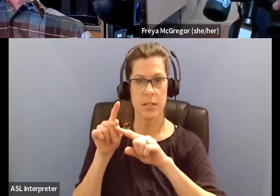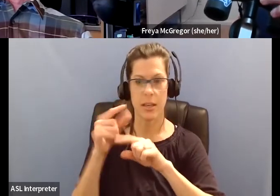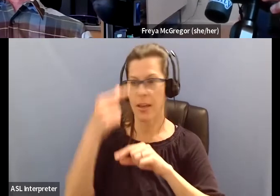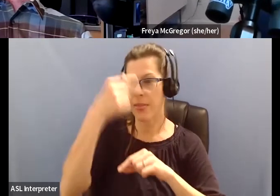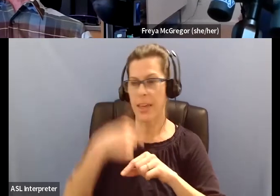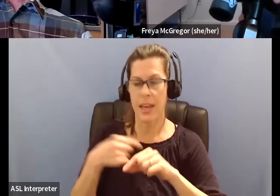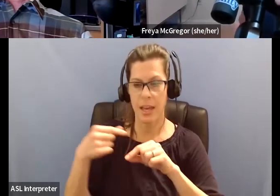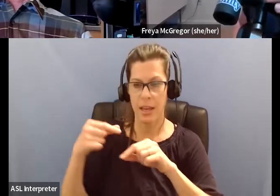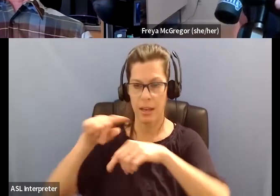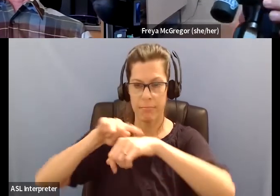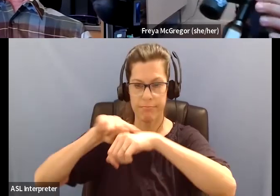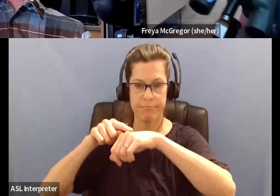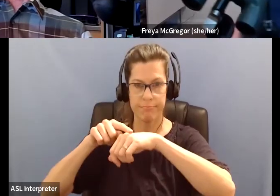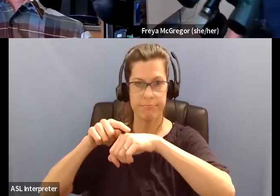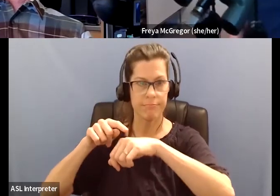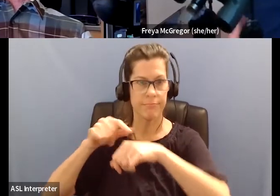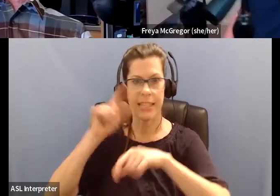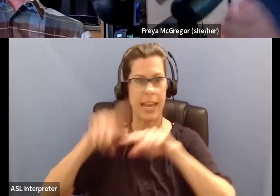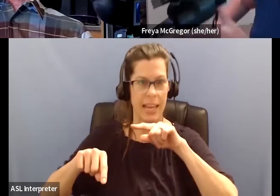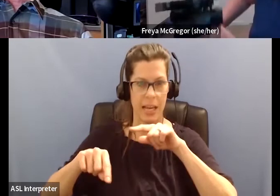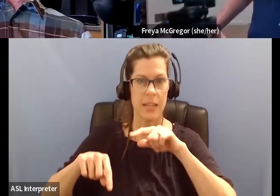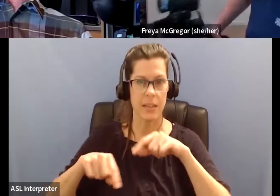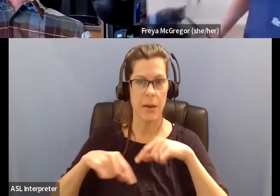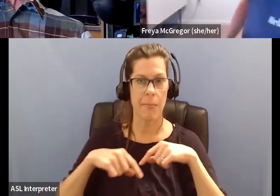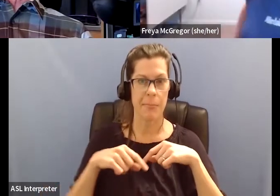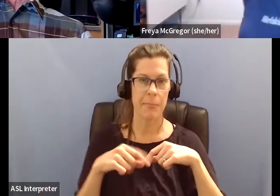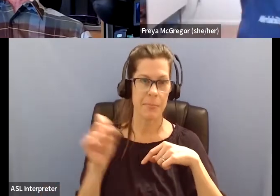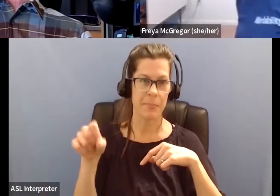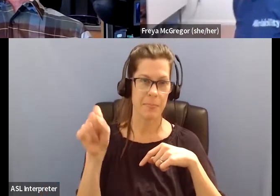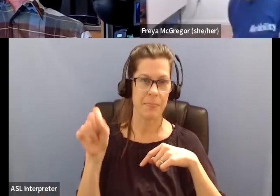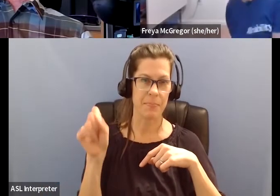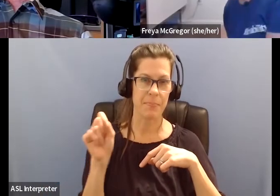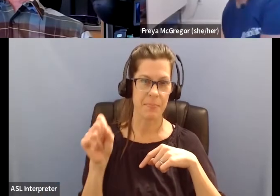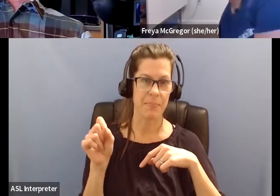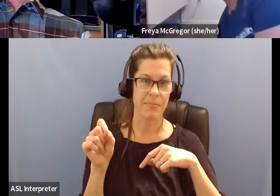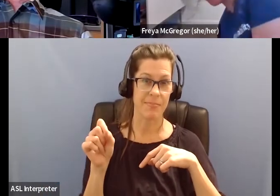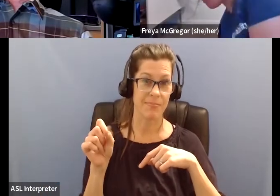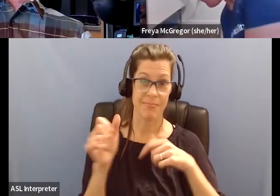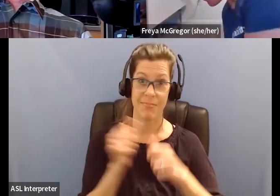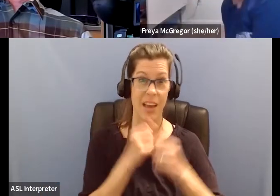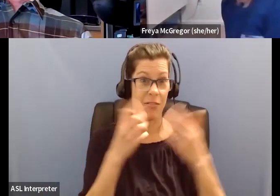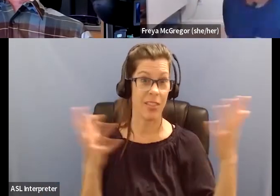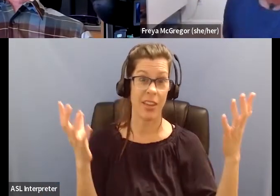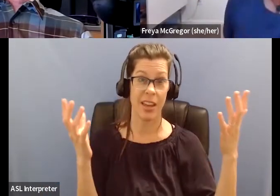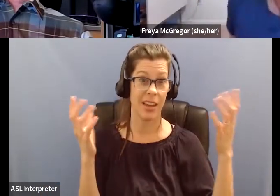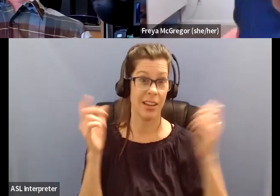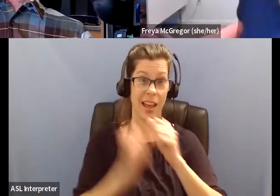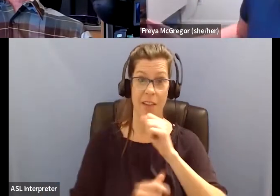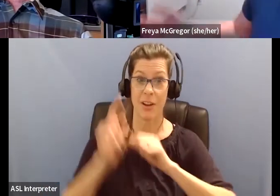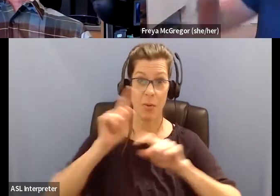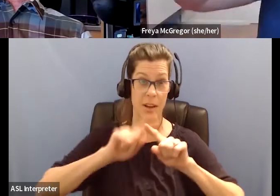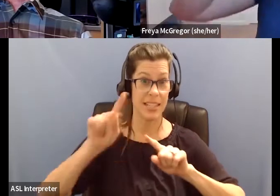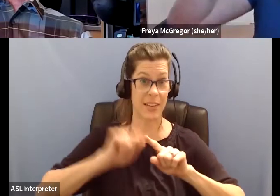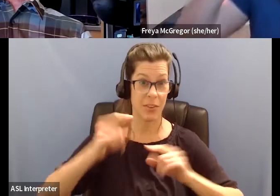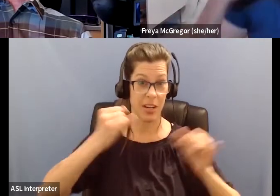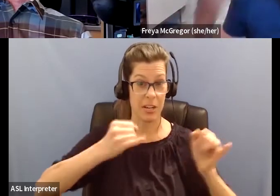lines on the wheel. Yeah, there's, I mean, like everything, everybody is different, everybody has different